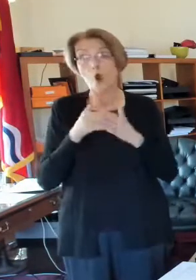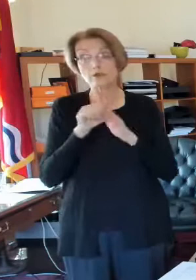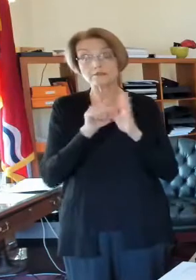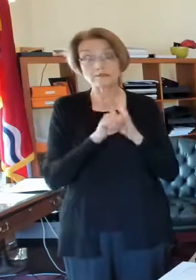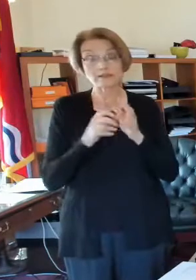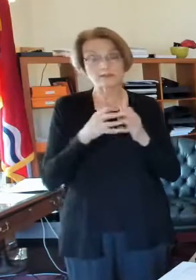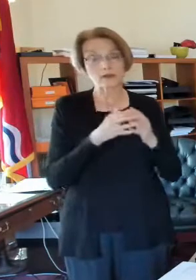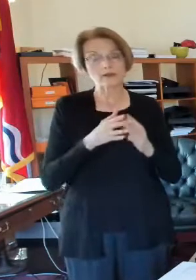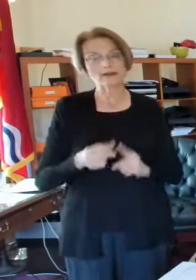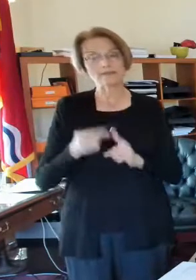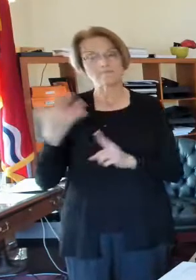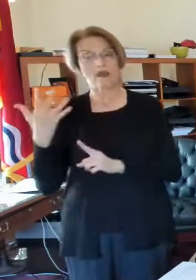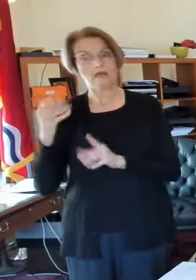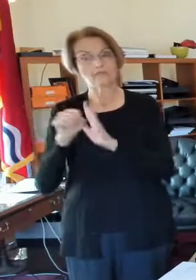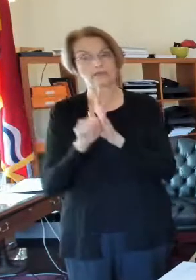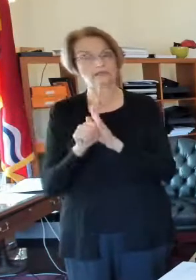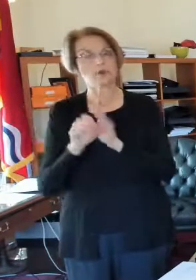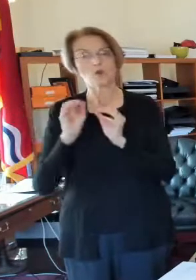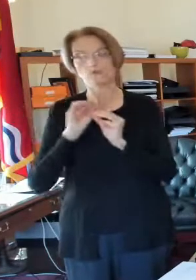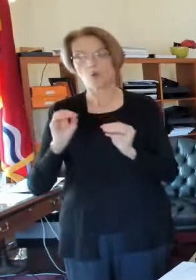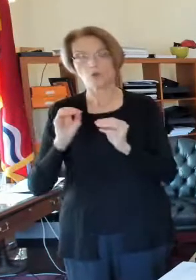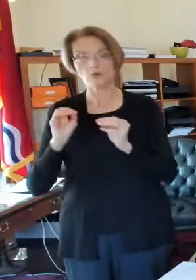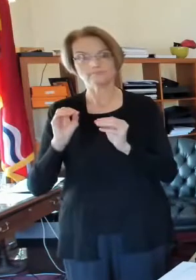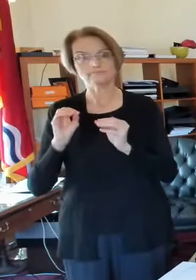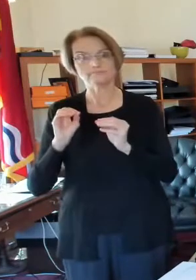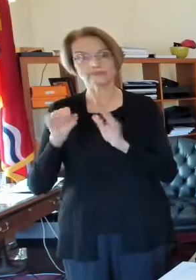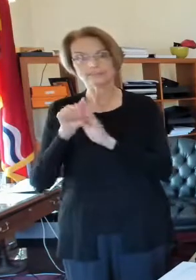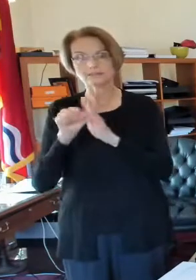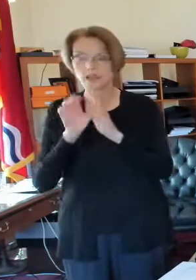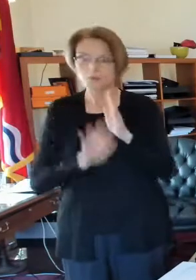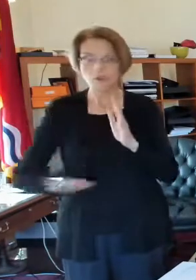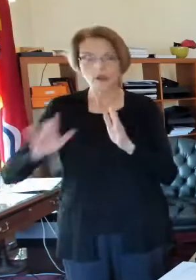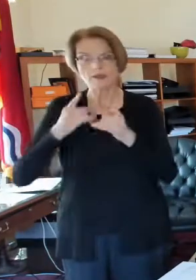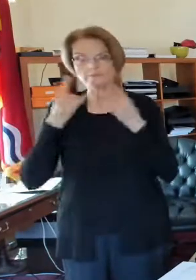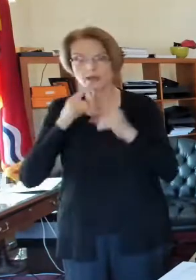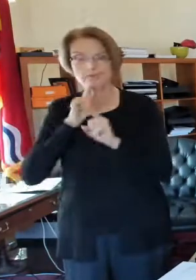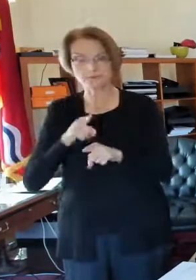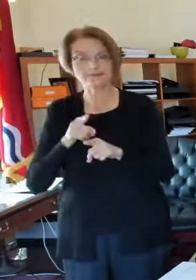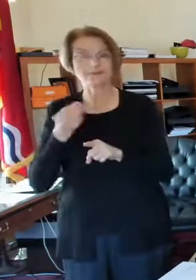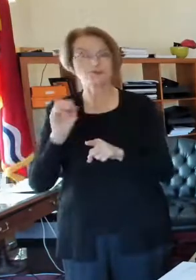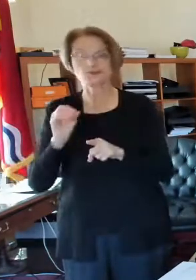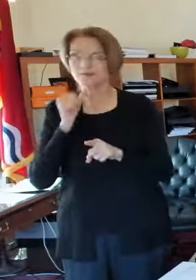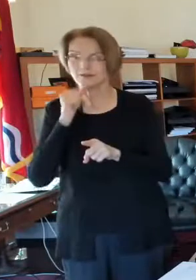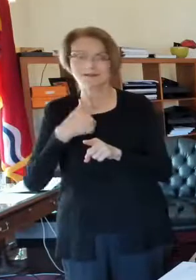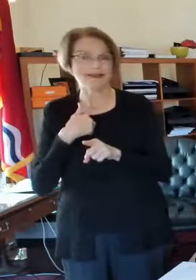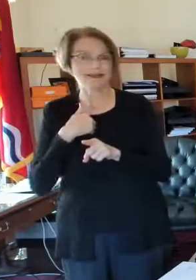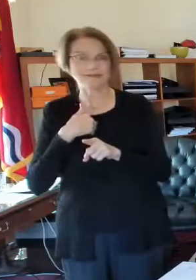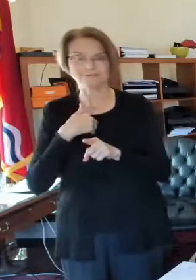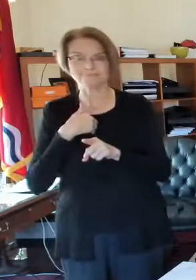I really do understand that many people, we don't like to be told what to do,